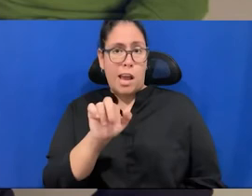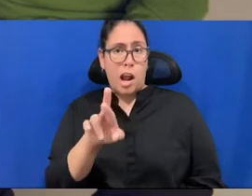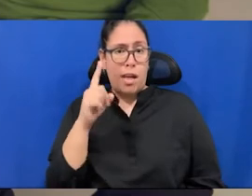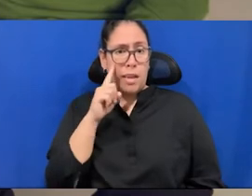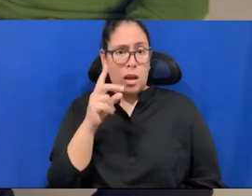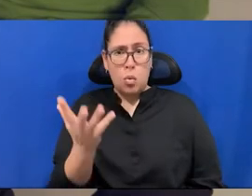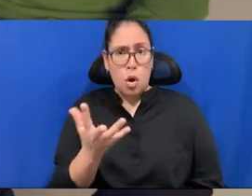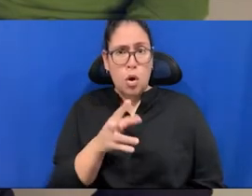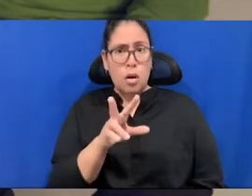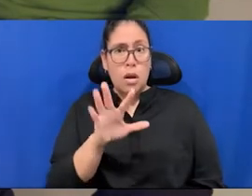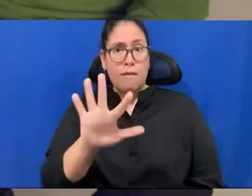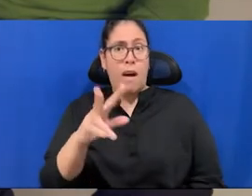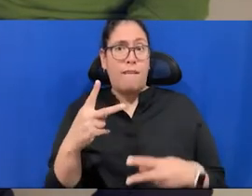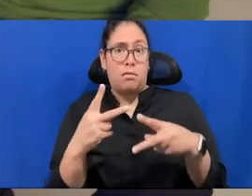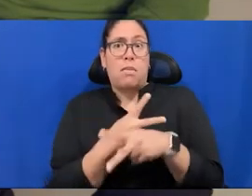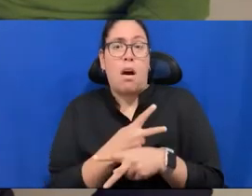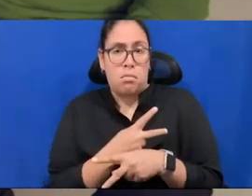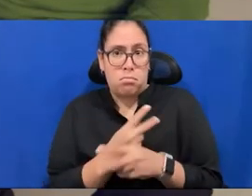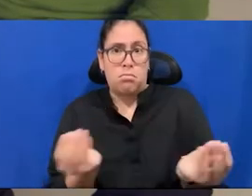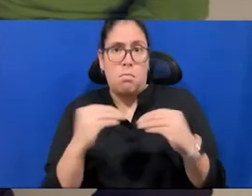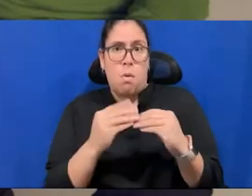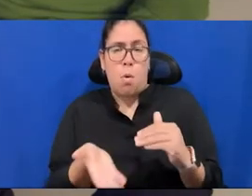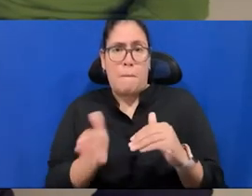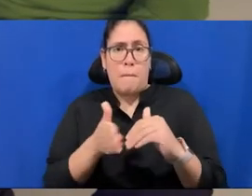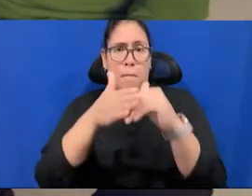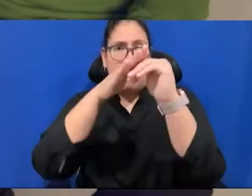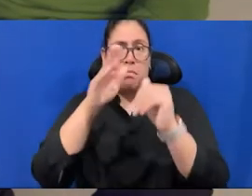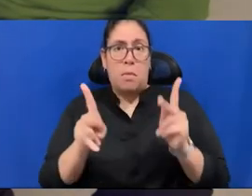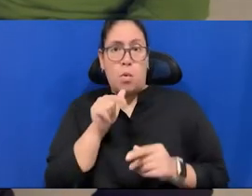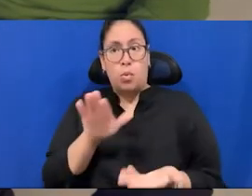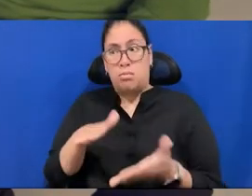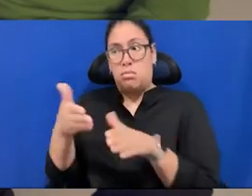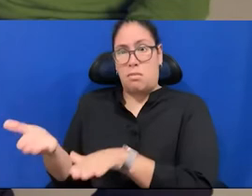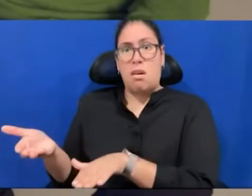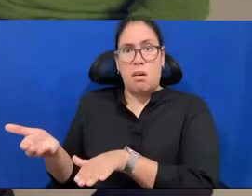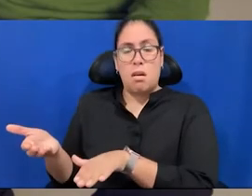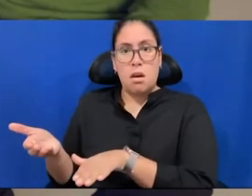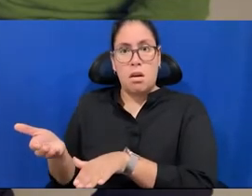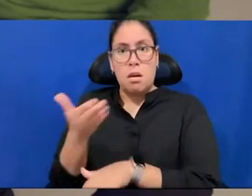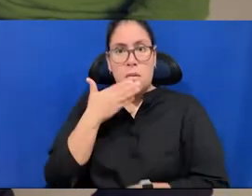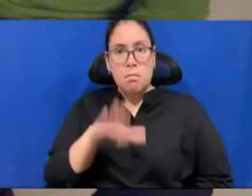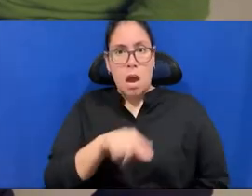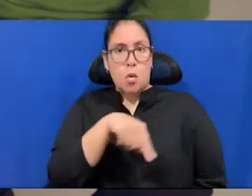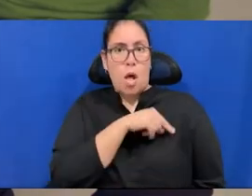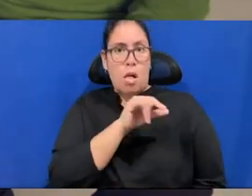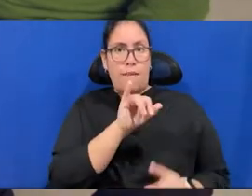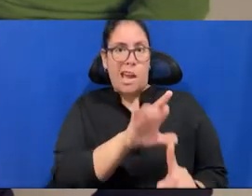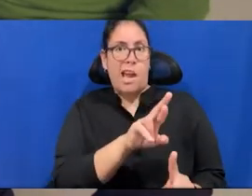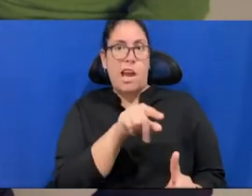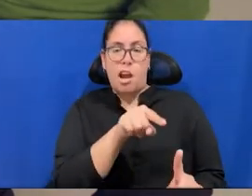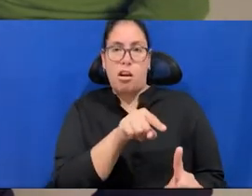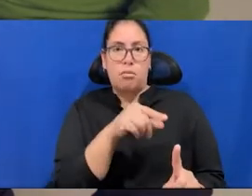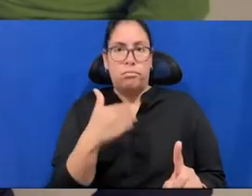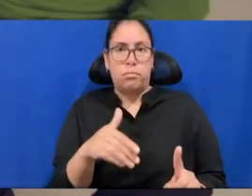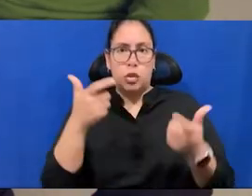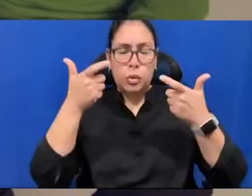five times more people have died. I mean, it's a bad quality of the air is a huge, uh, cause of, I think it's